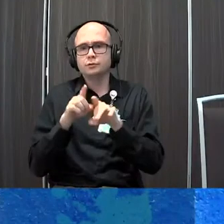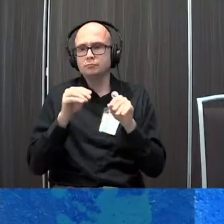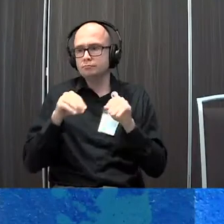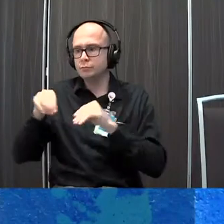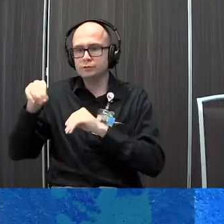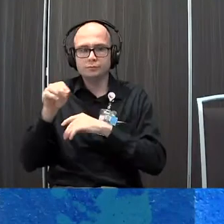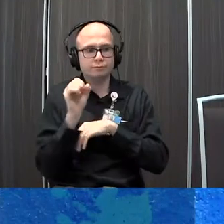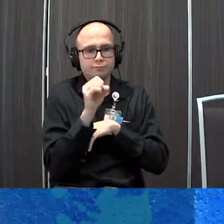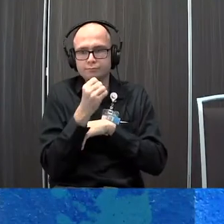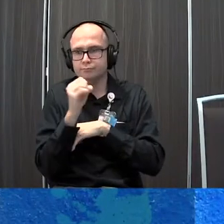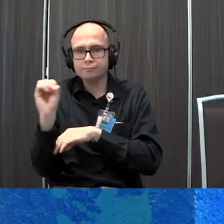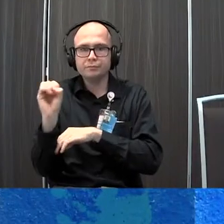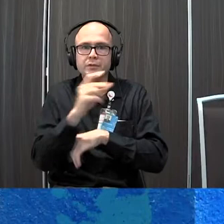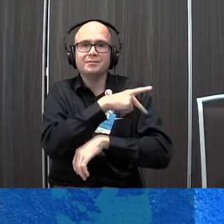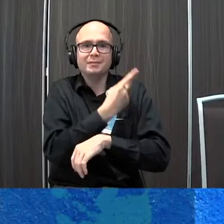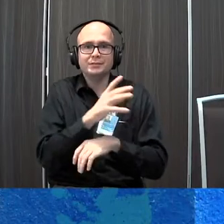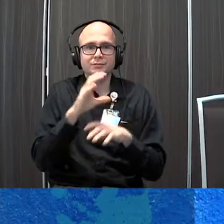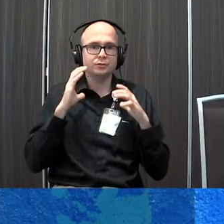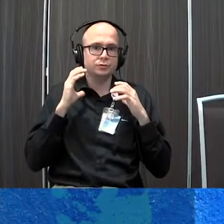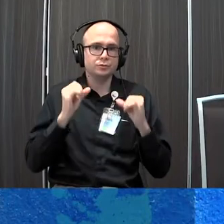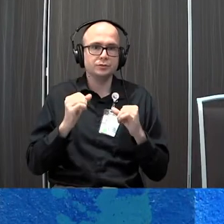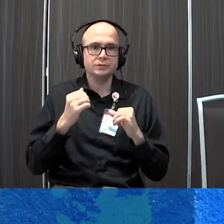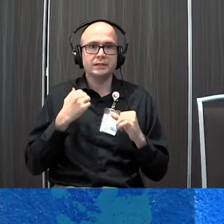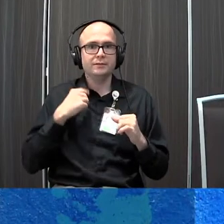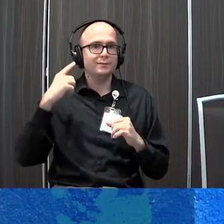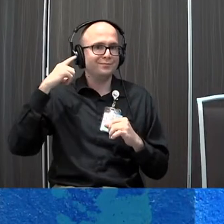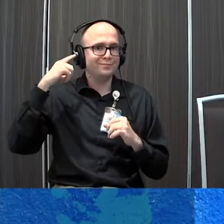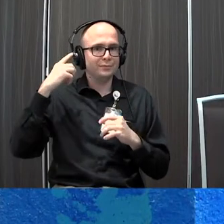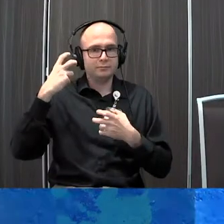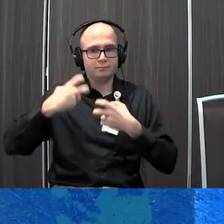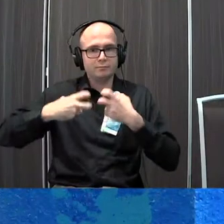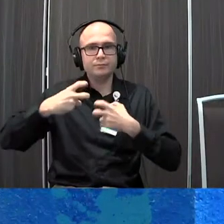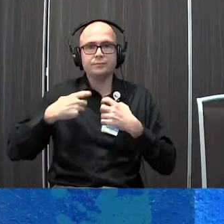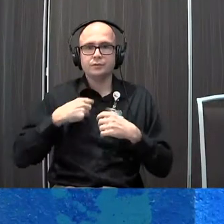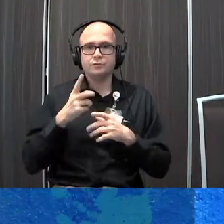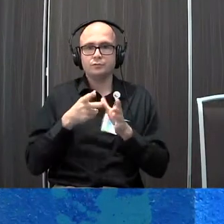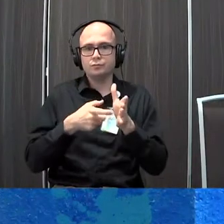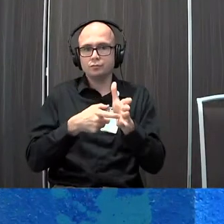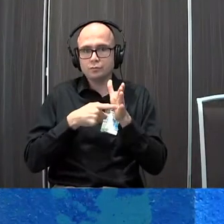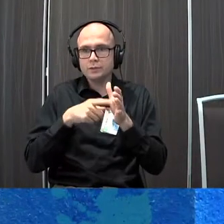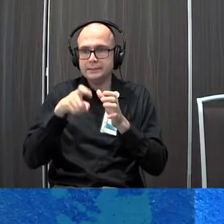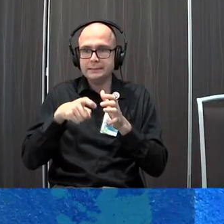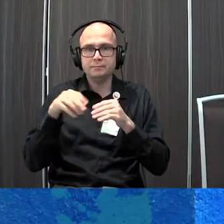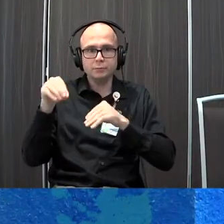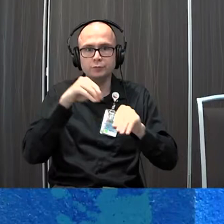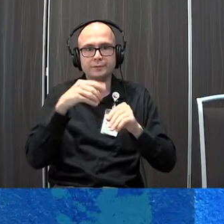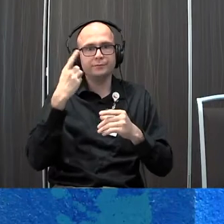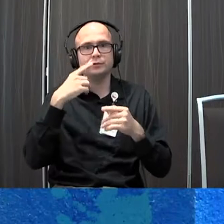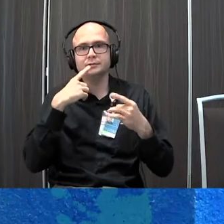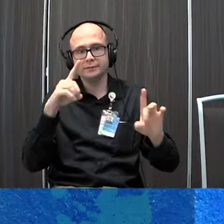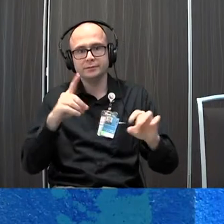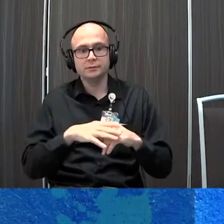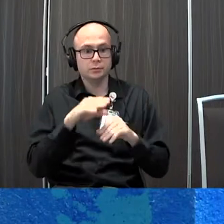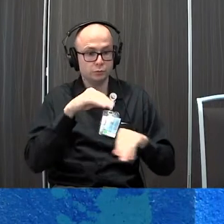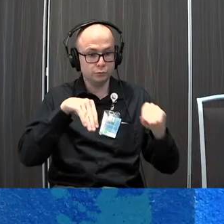our patients with CHARDS often with the sensory and vestibular impairments sometimes rely on movement in order to be successful so movement